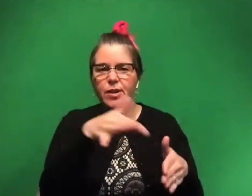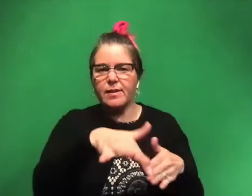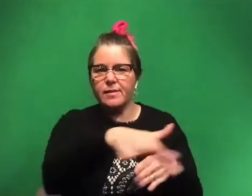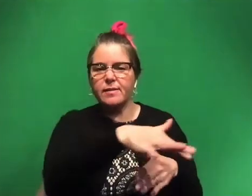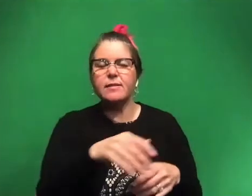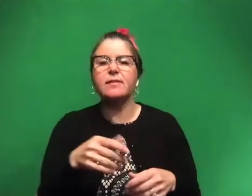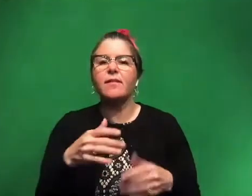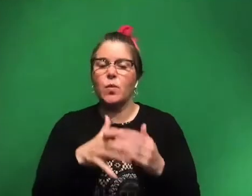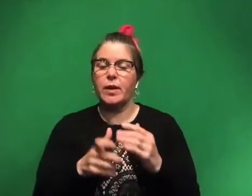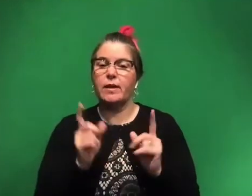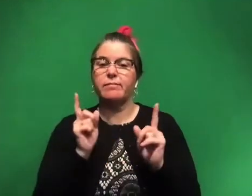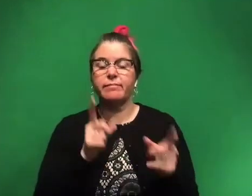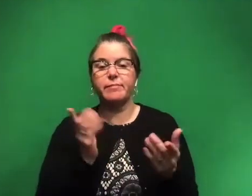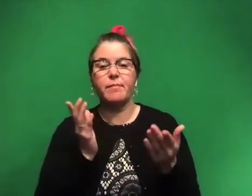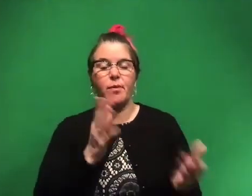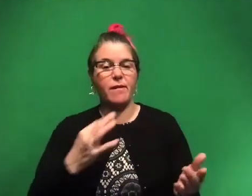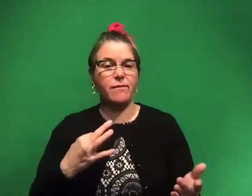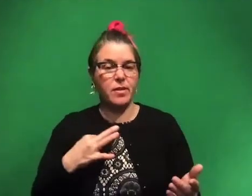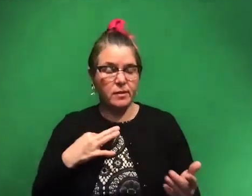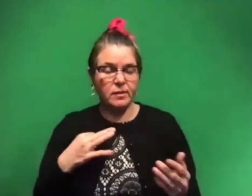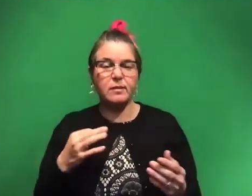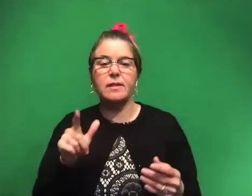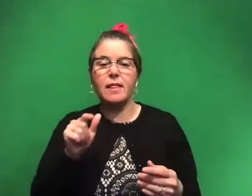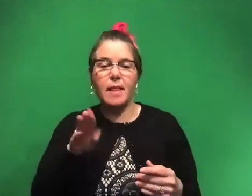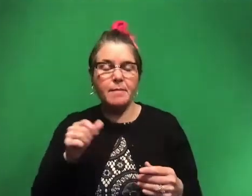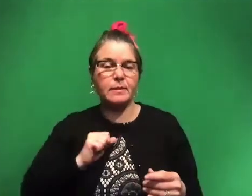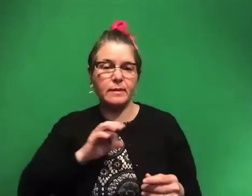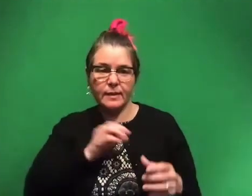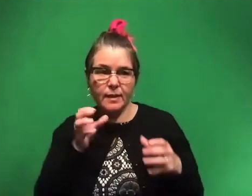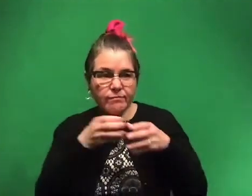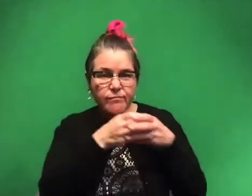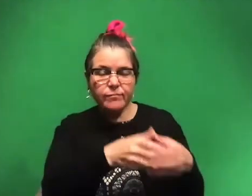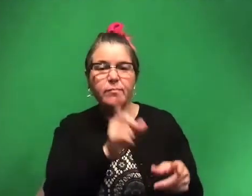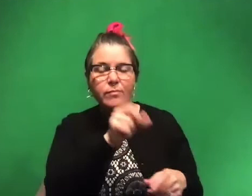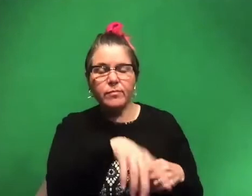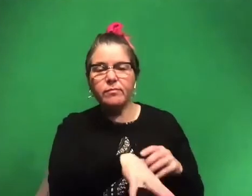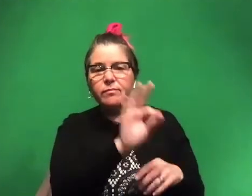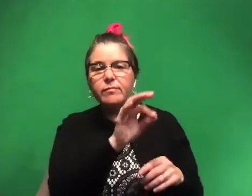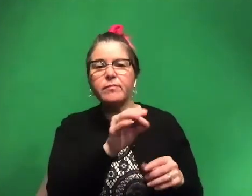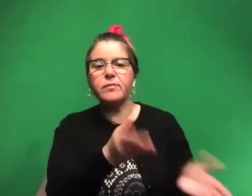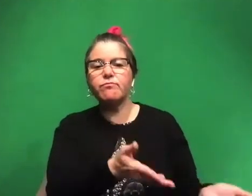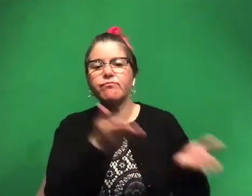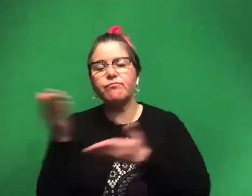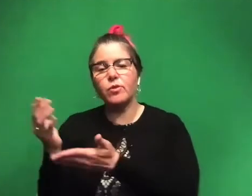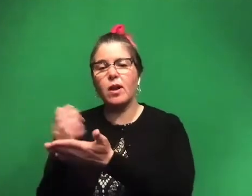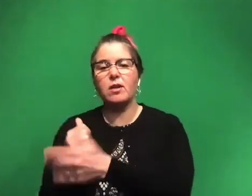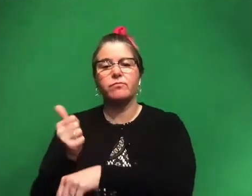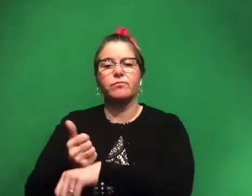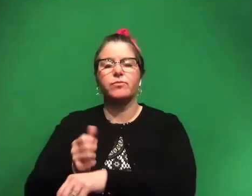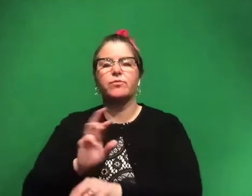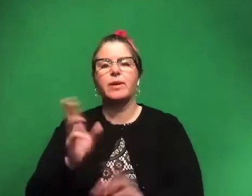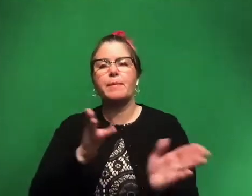had a weekend where we took some of our volunteers and all of our lab staff and we went out and we got that. So it's sitting in our collections, ready to be prepped.